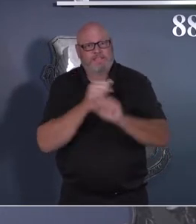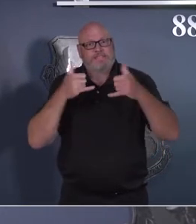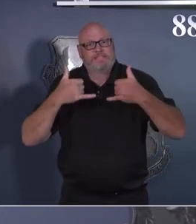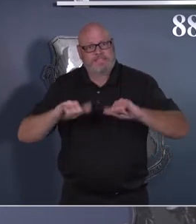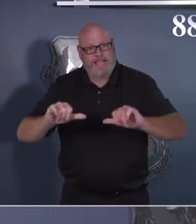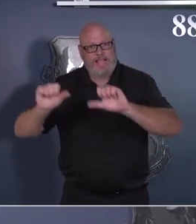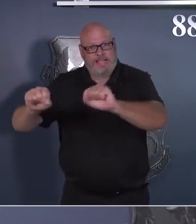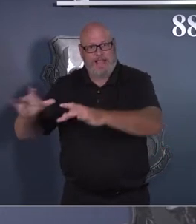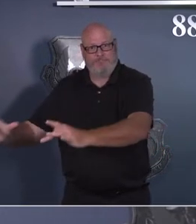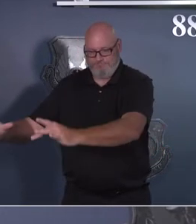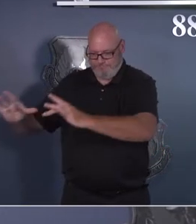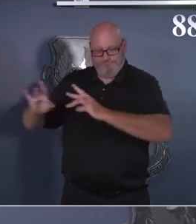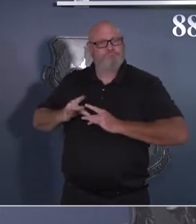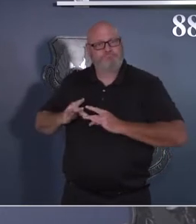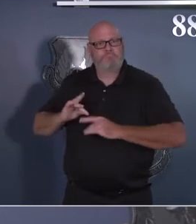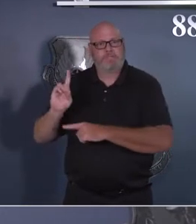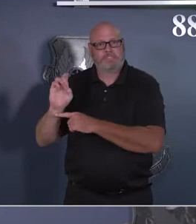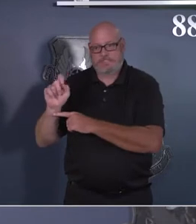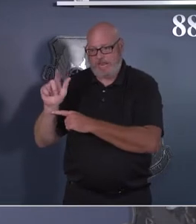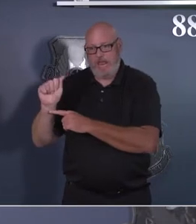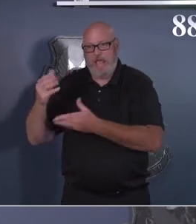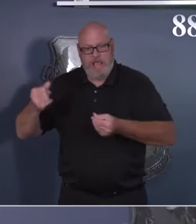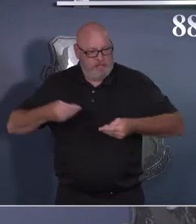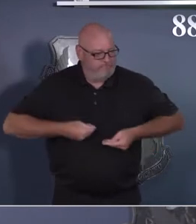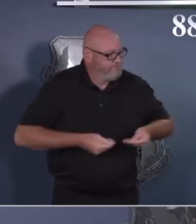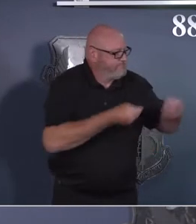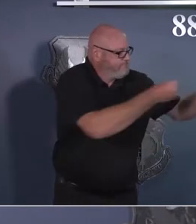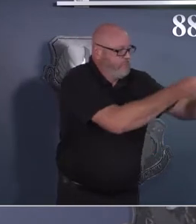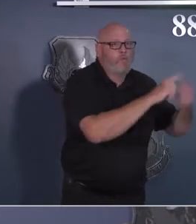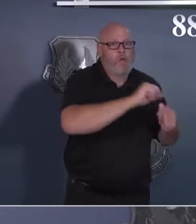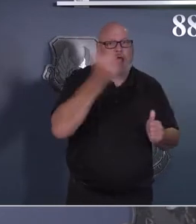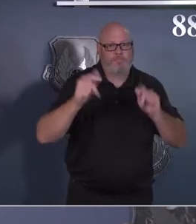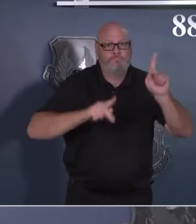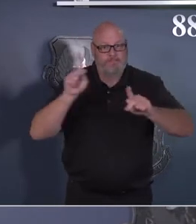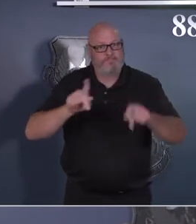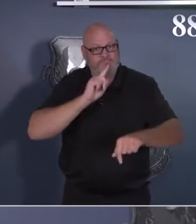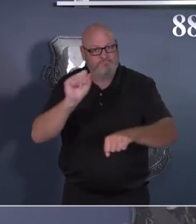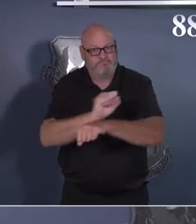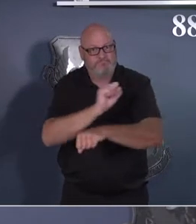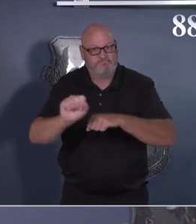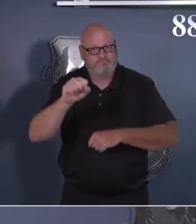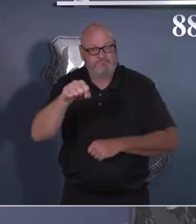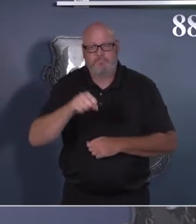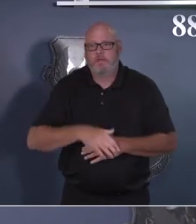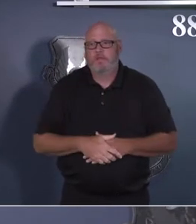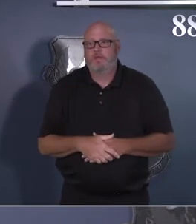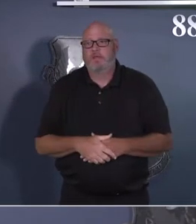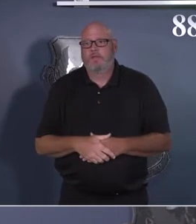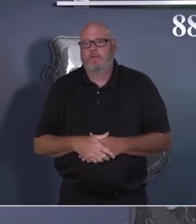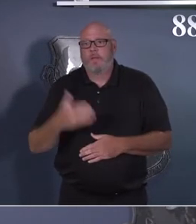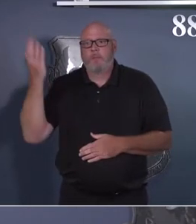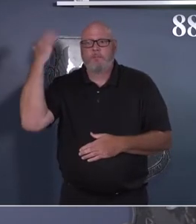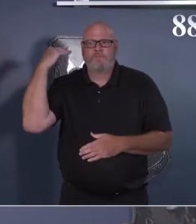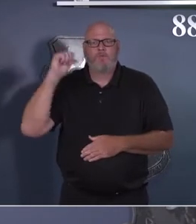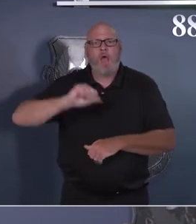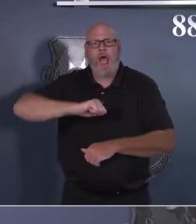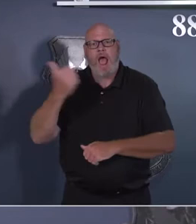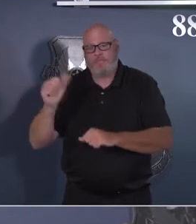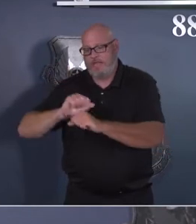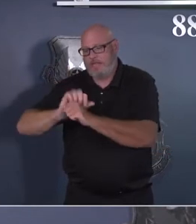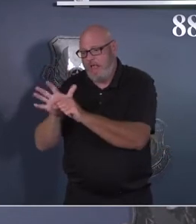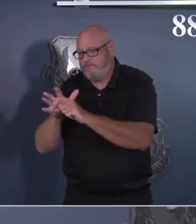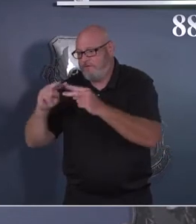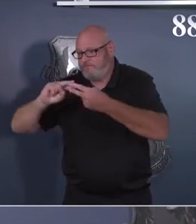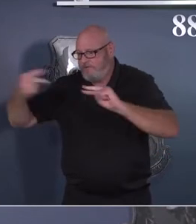the case. Science did not show that with other variants. But the Delta variant has been more aggressive, more highly transmissible. We are also